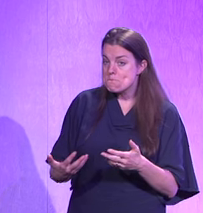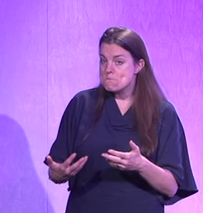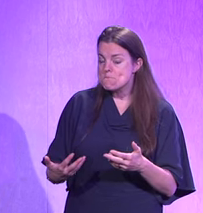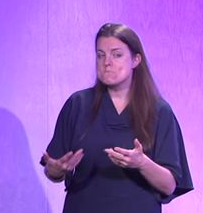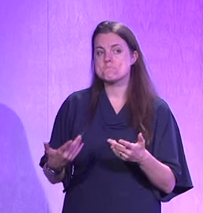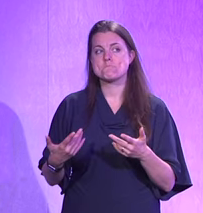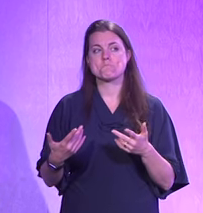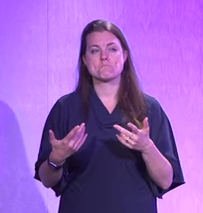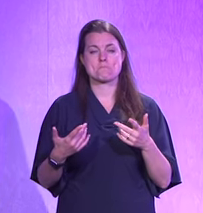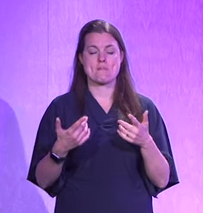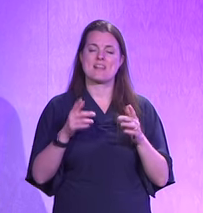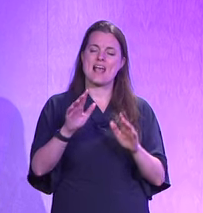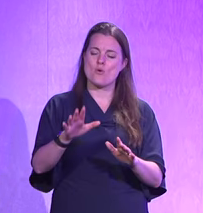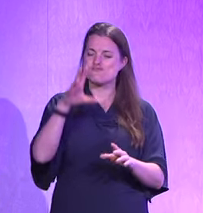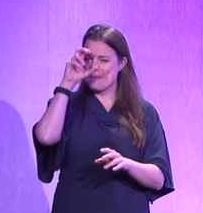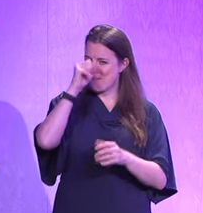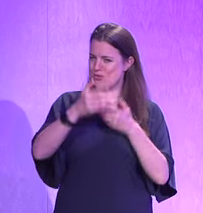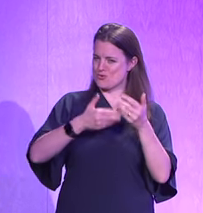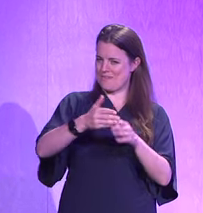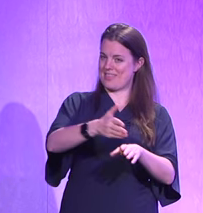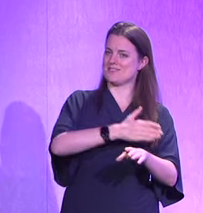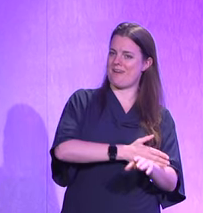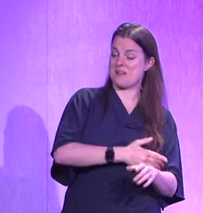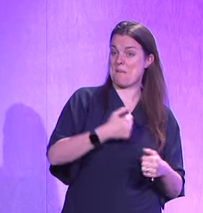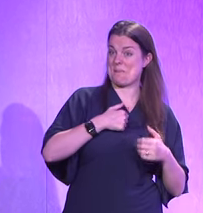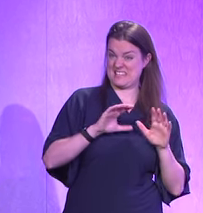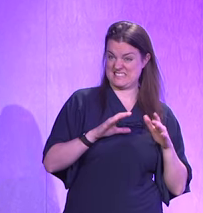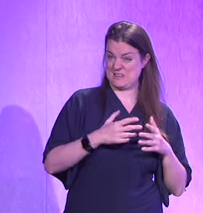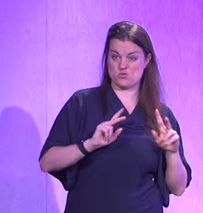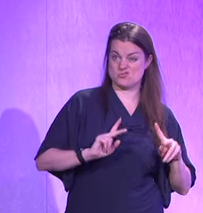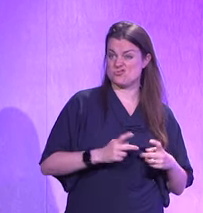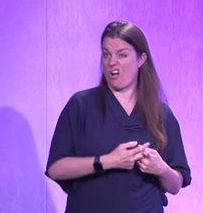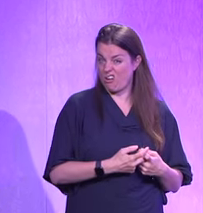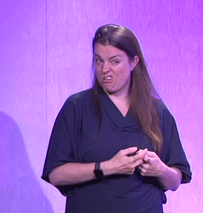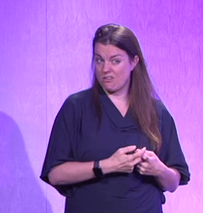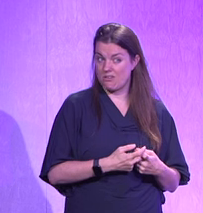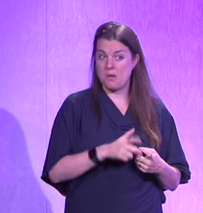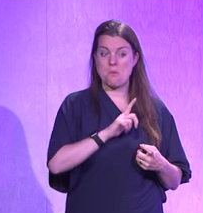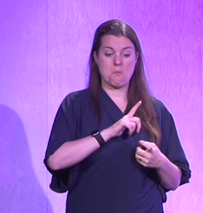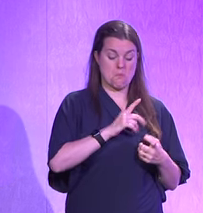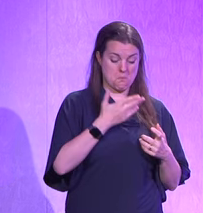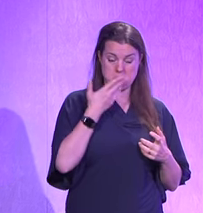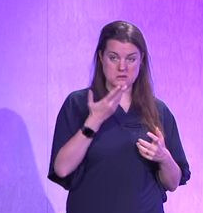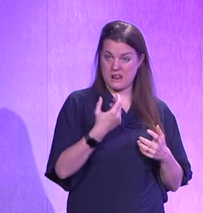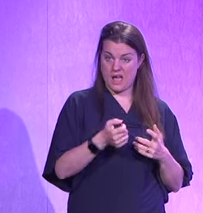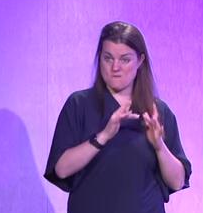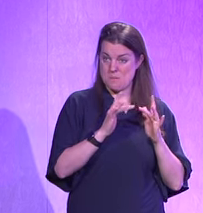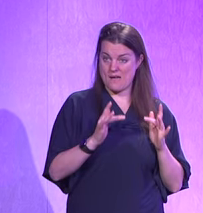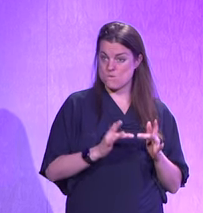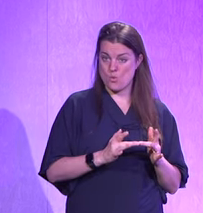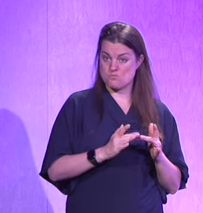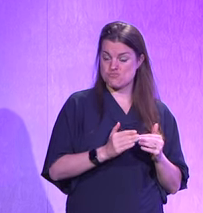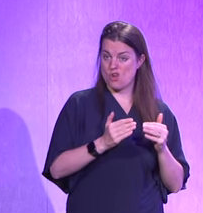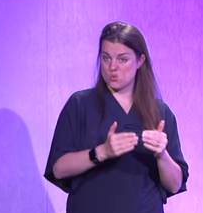So I felt that. You remember the story from the beginning? My team was stuck because we didn't have a